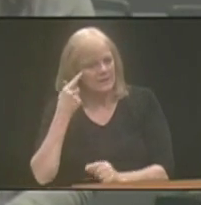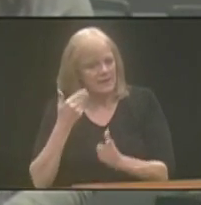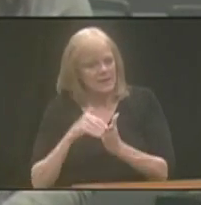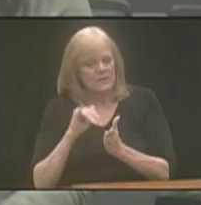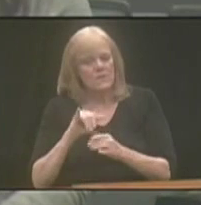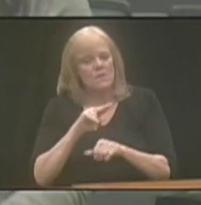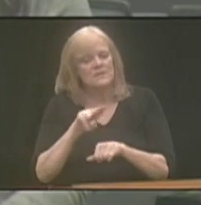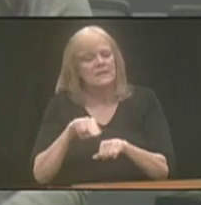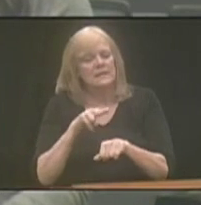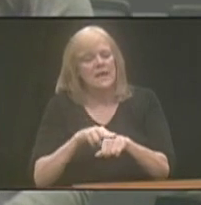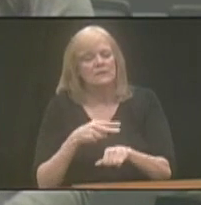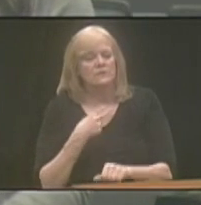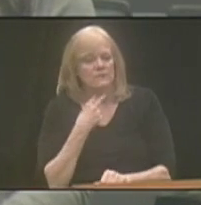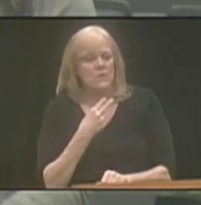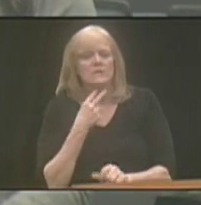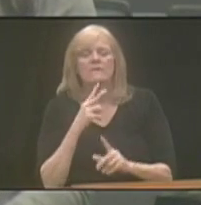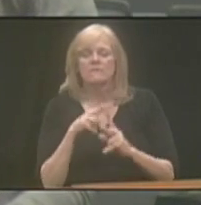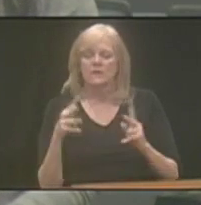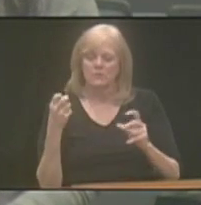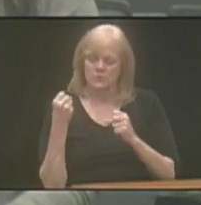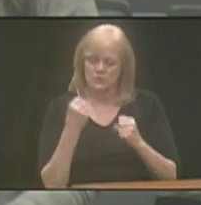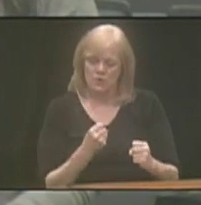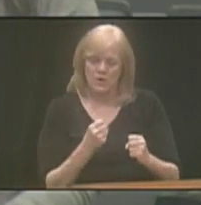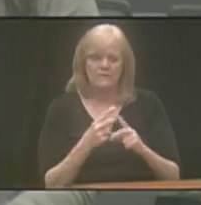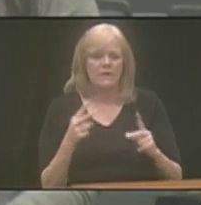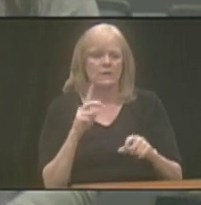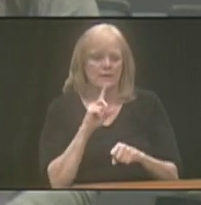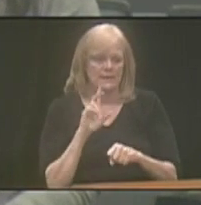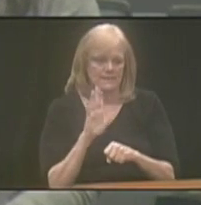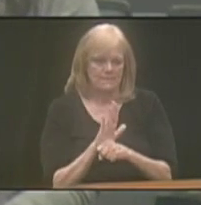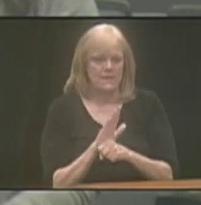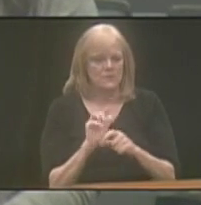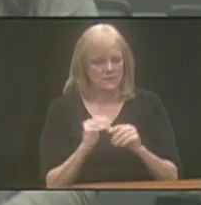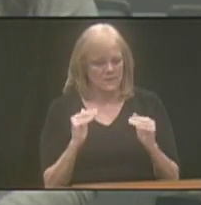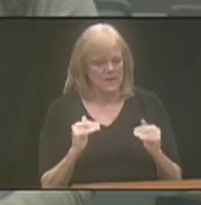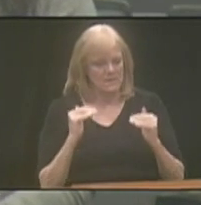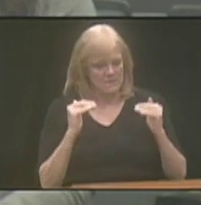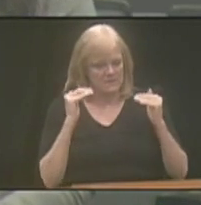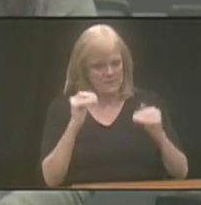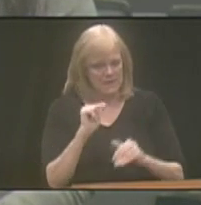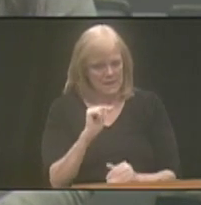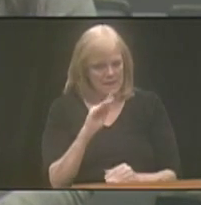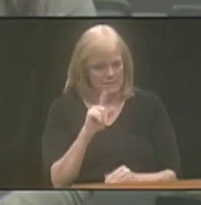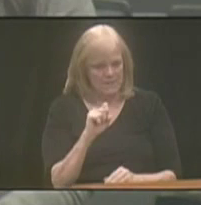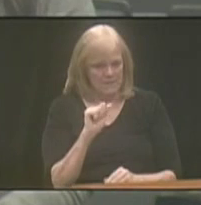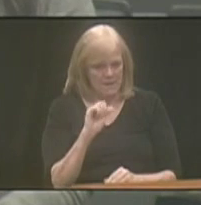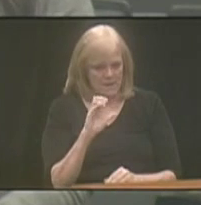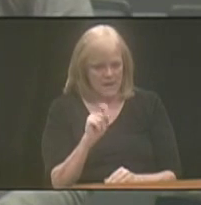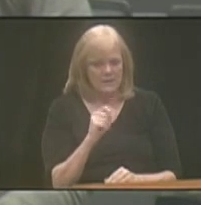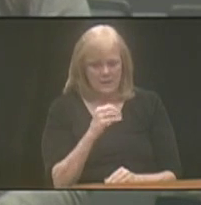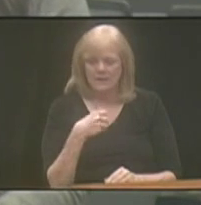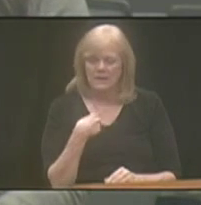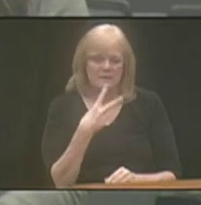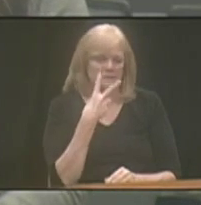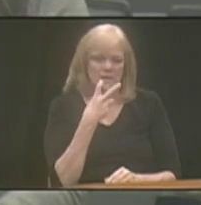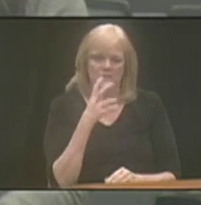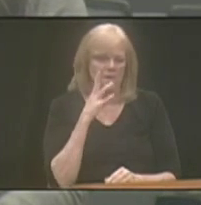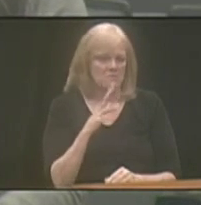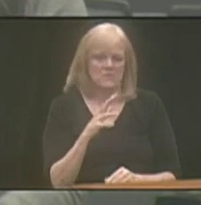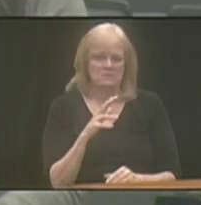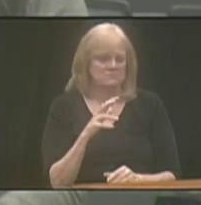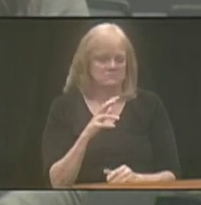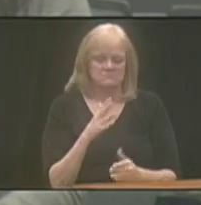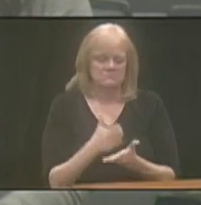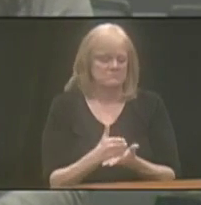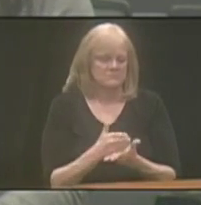those national voices are very strong and very committed to the advancement of the ABLE Act. And I doubt they're going to back off